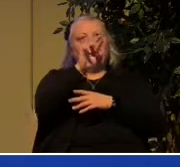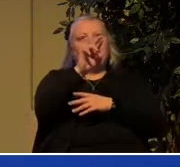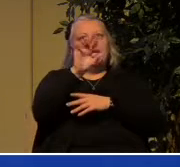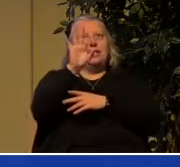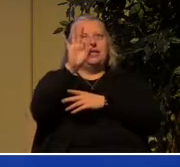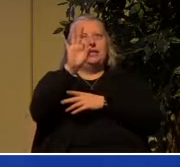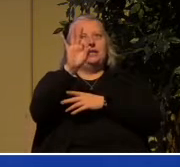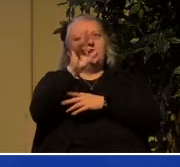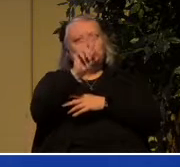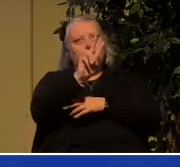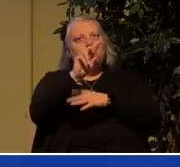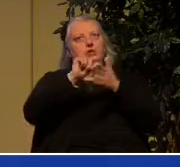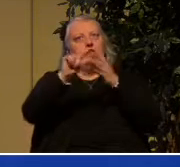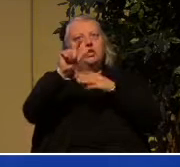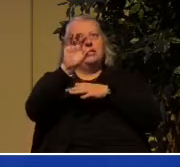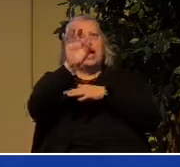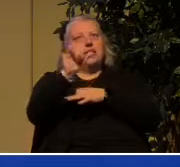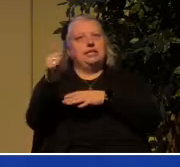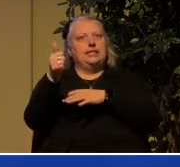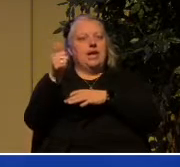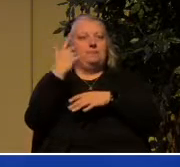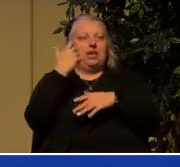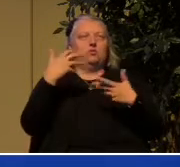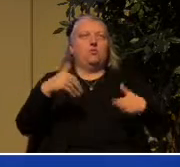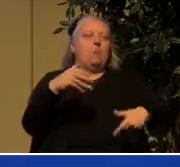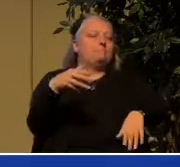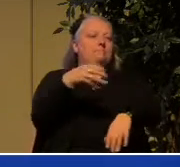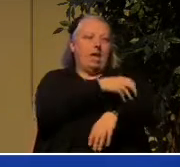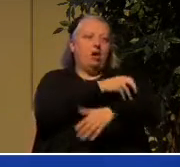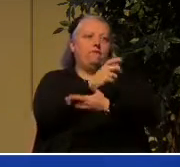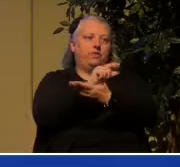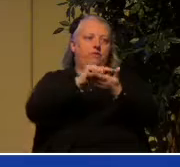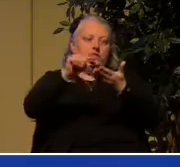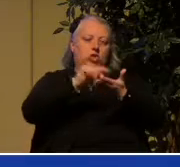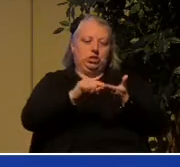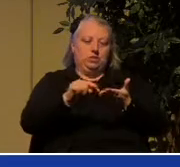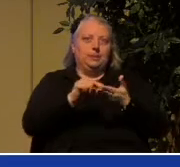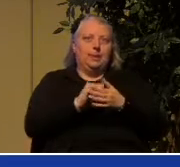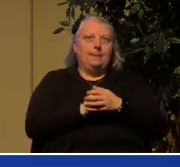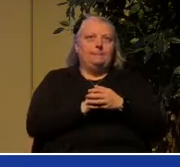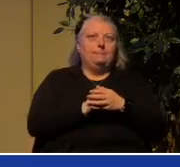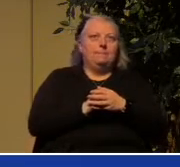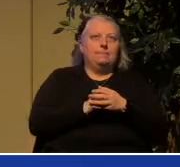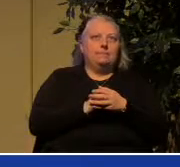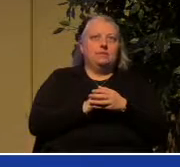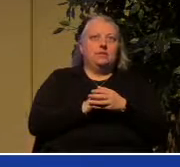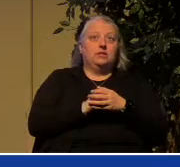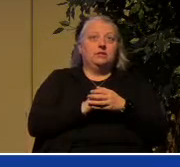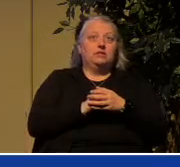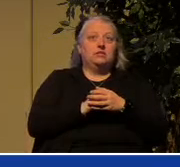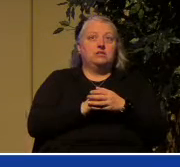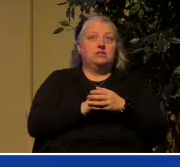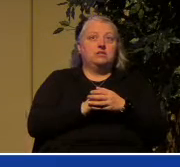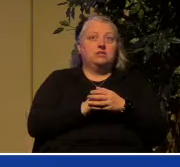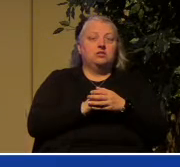The verse from 1 Corinthians chapter 2 verse 9 if we can put that up.